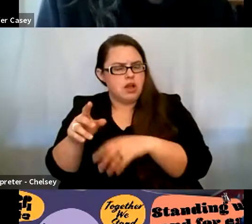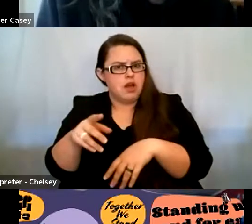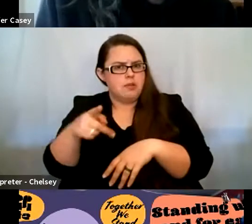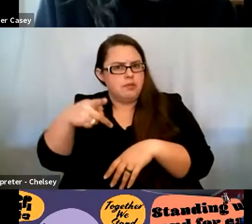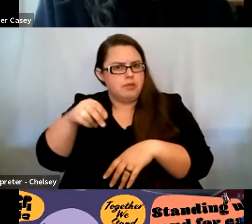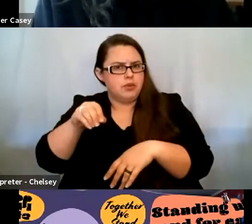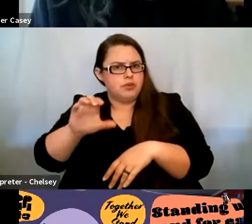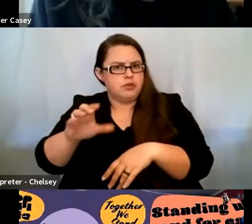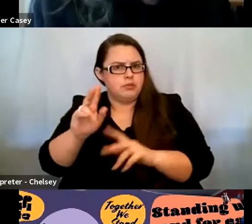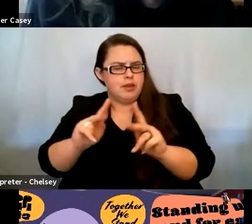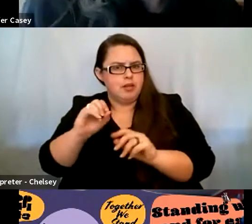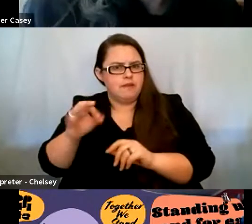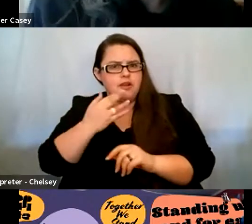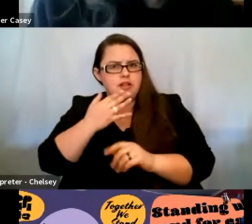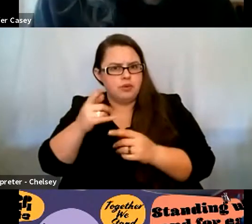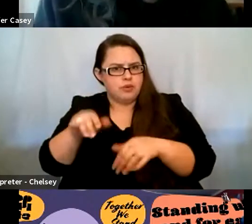when we're doing this work?